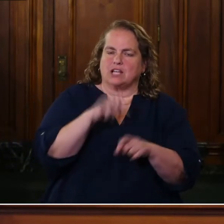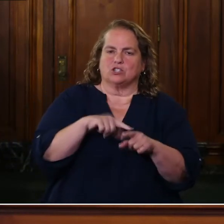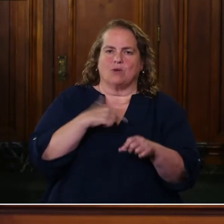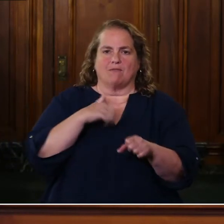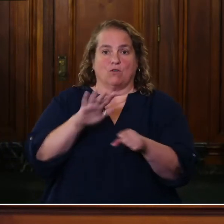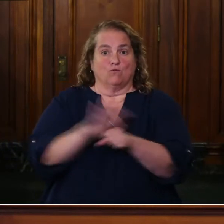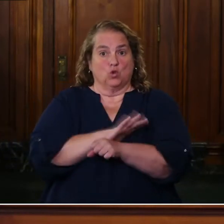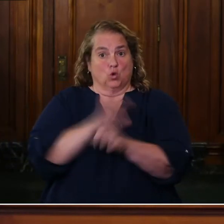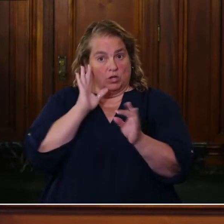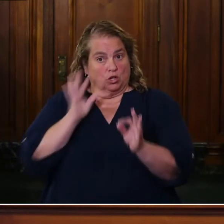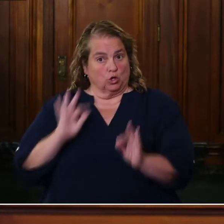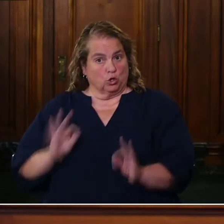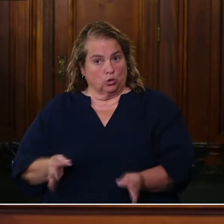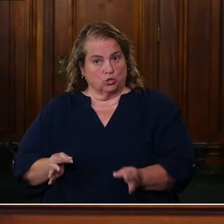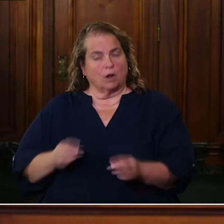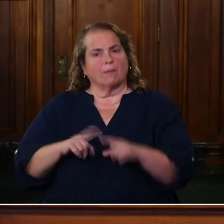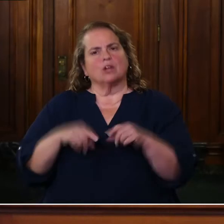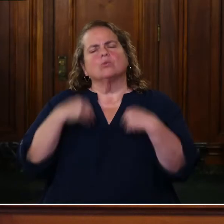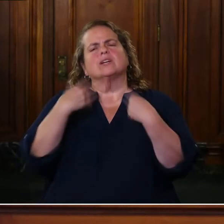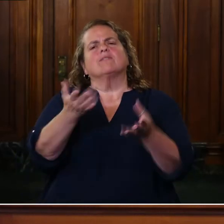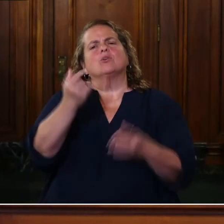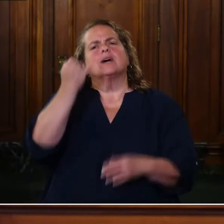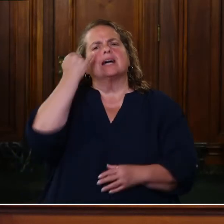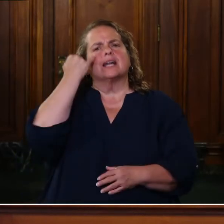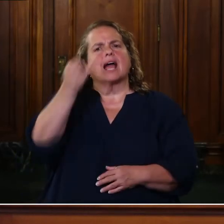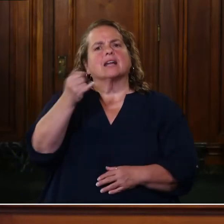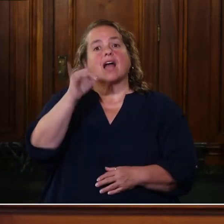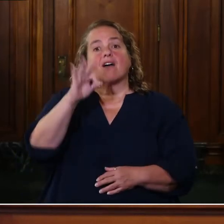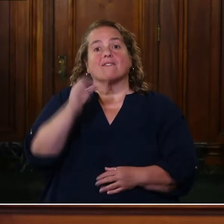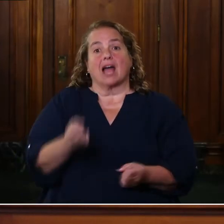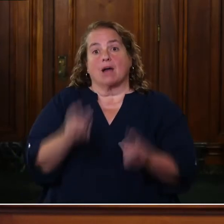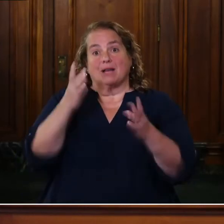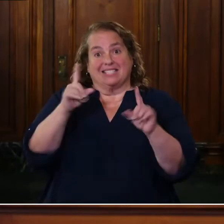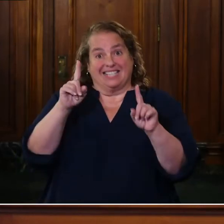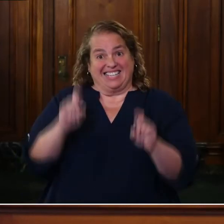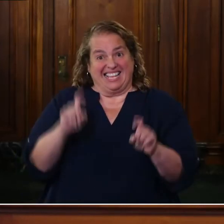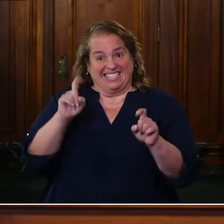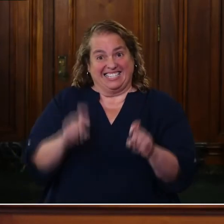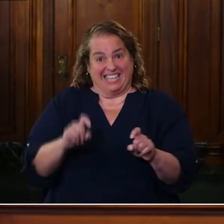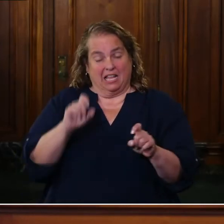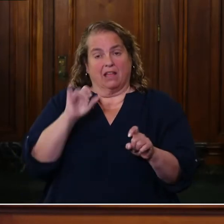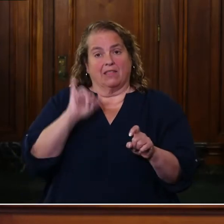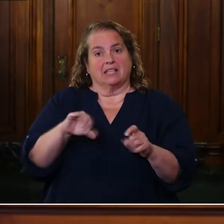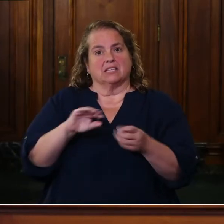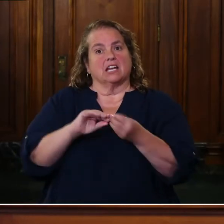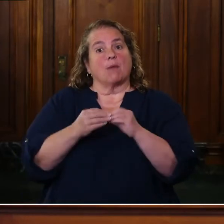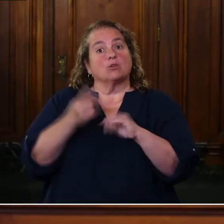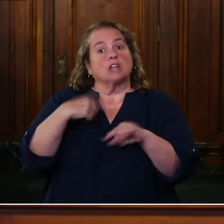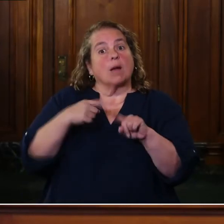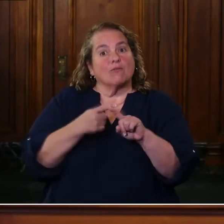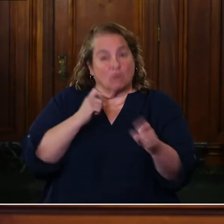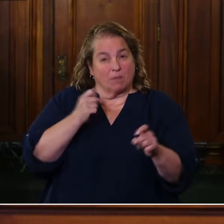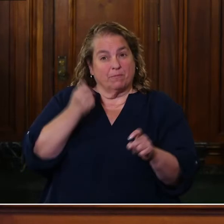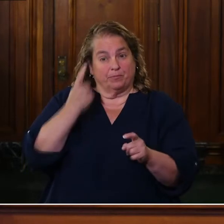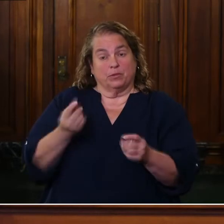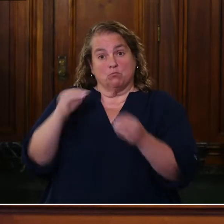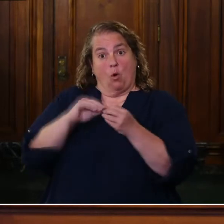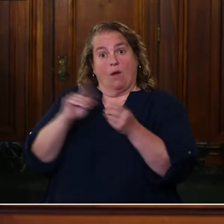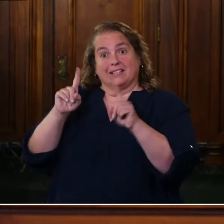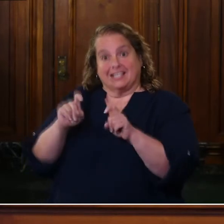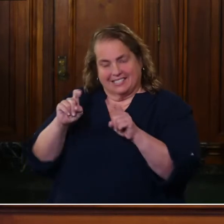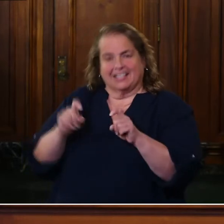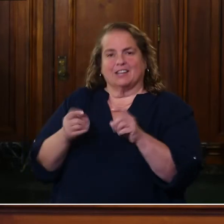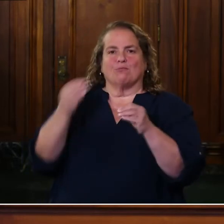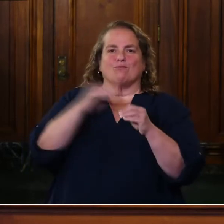But to give you an idea of just how much testing is out there that these numbers come from, every week